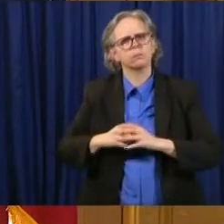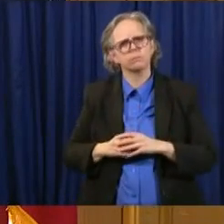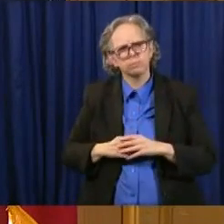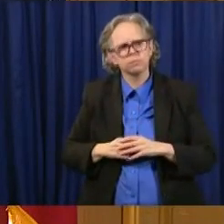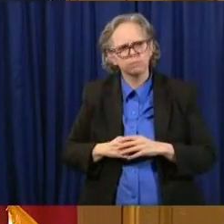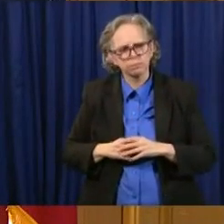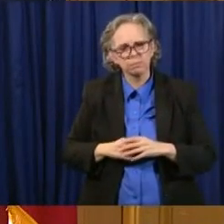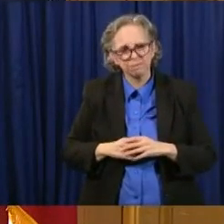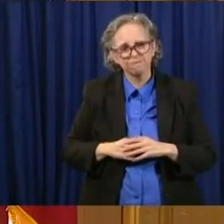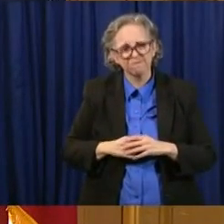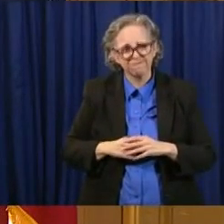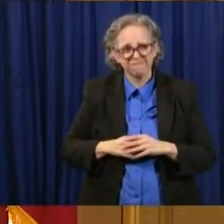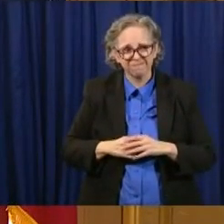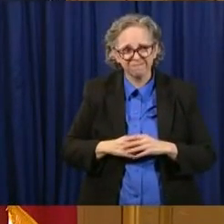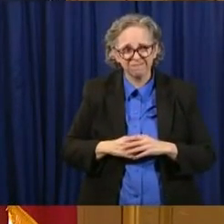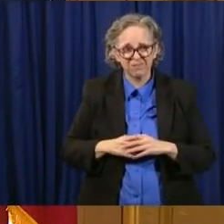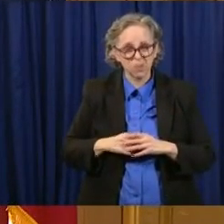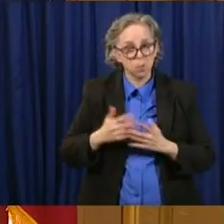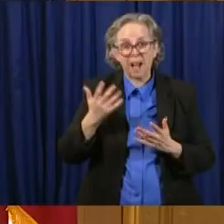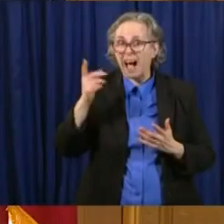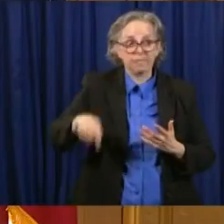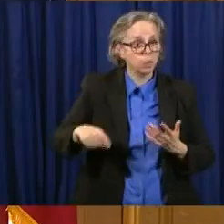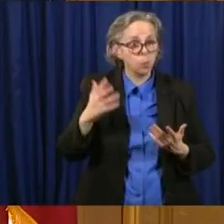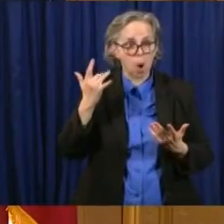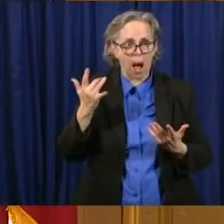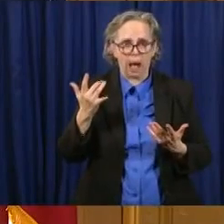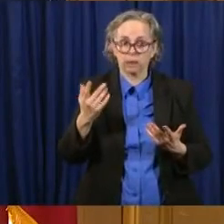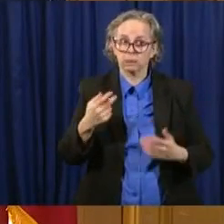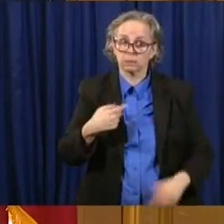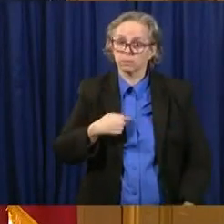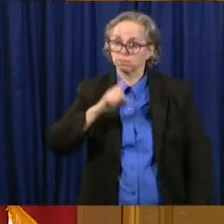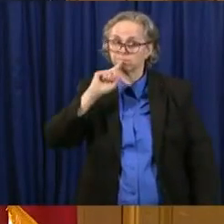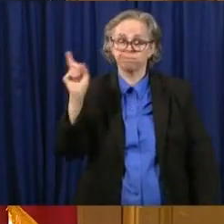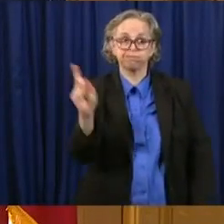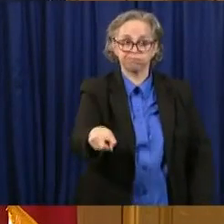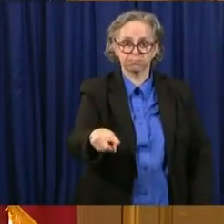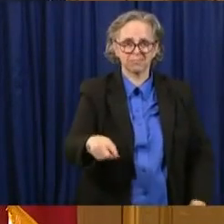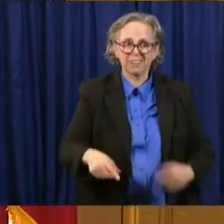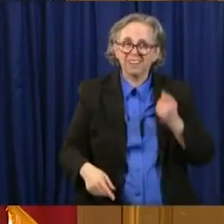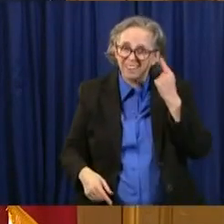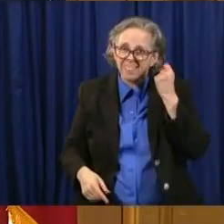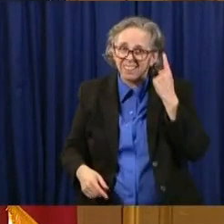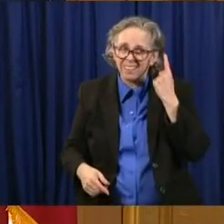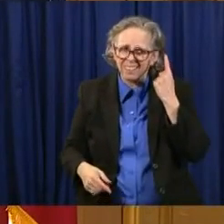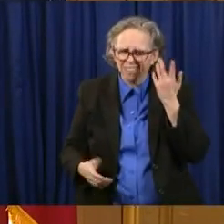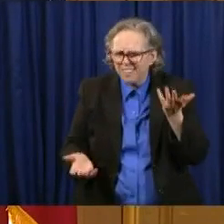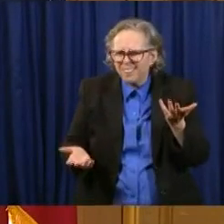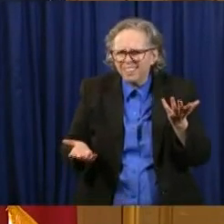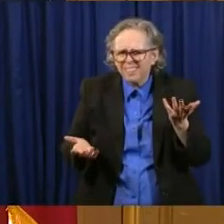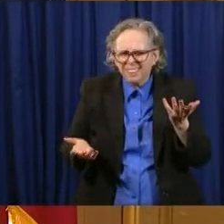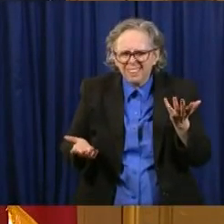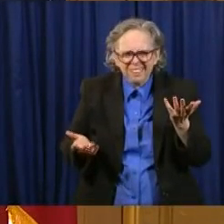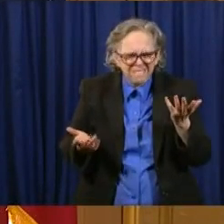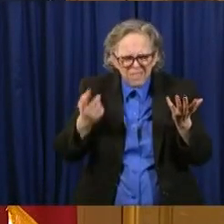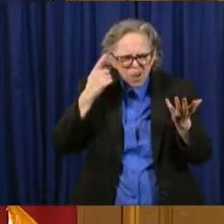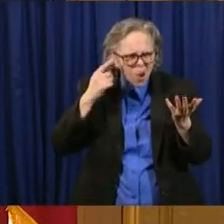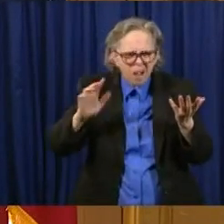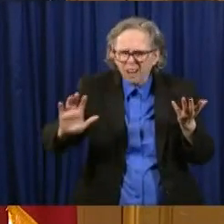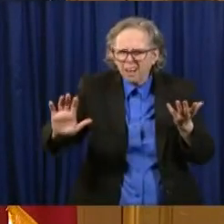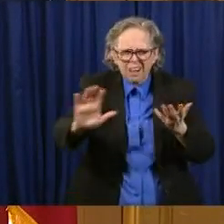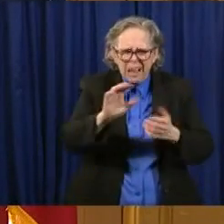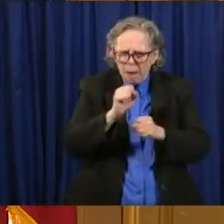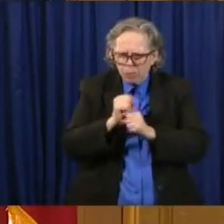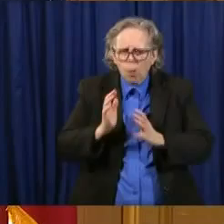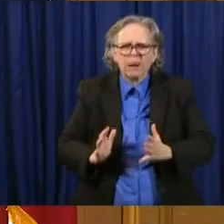because we're telling them to do it, but they need to do it for their employees. They need to be able to do